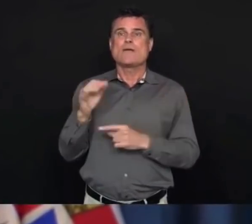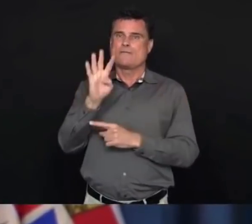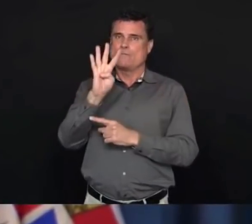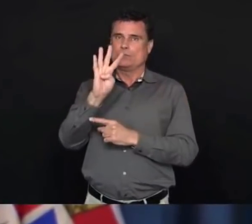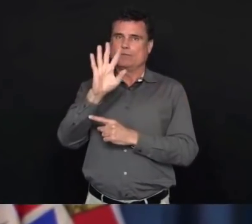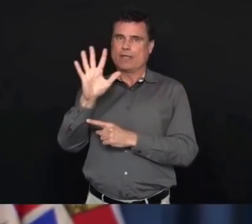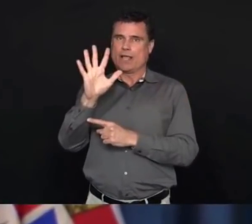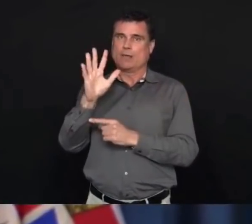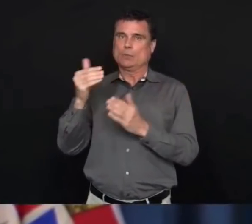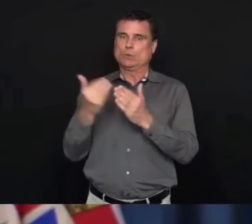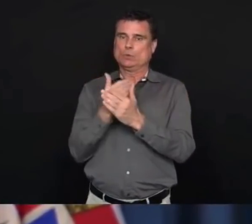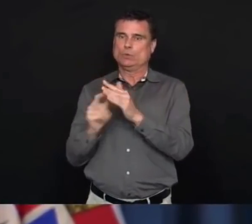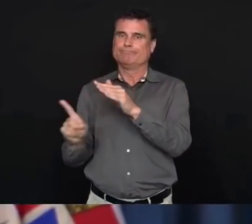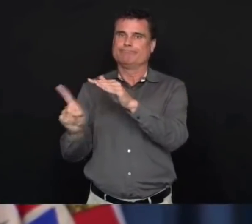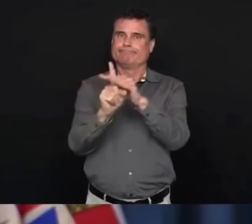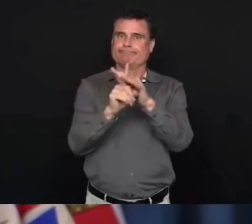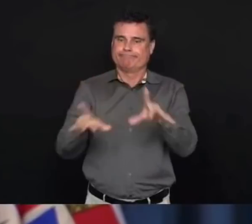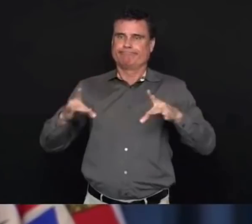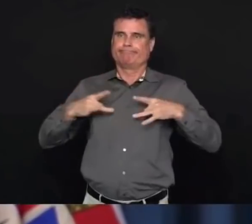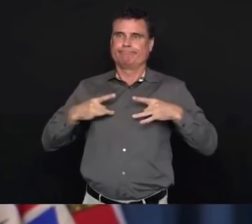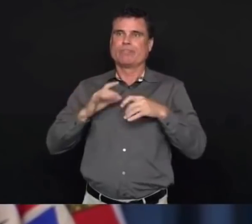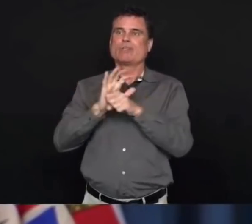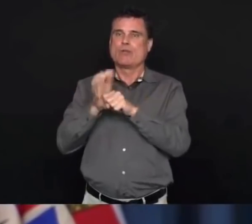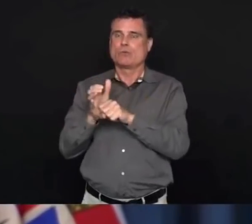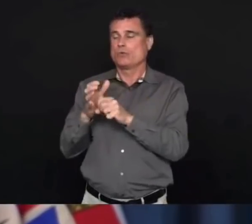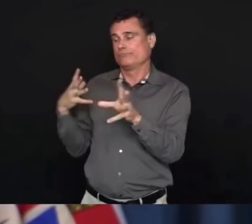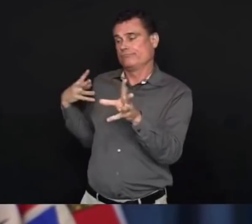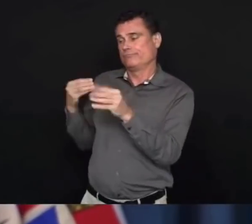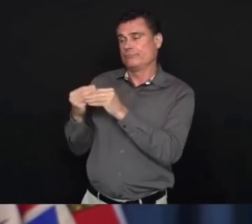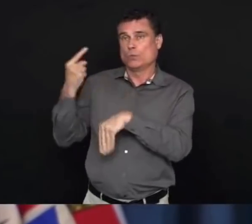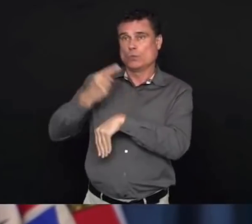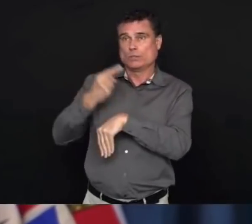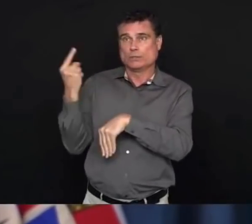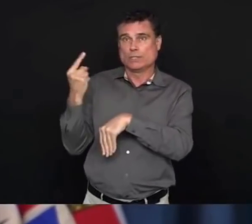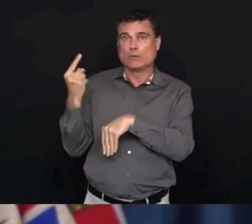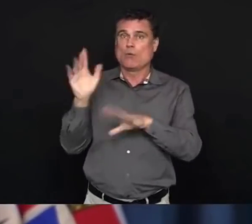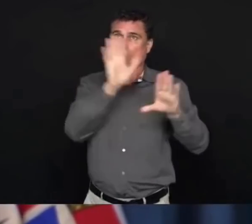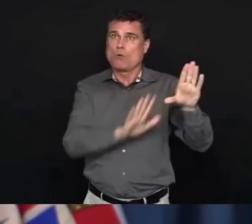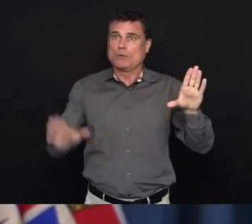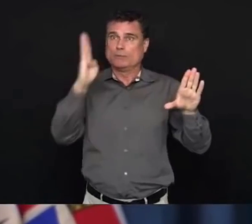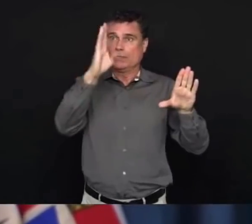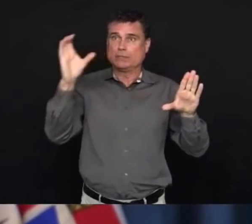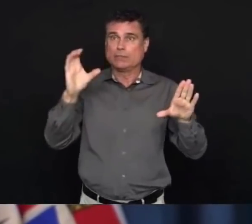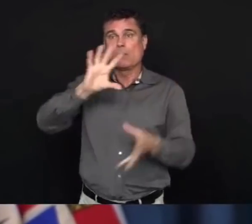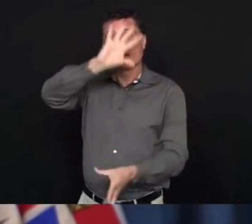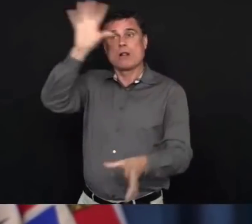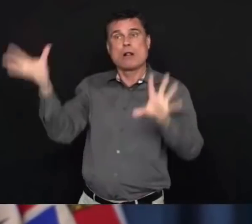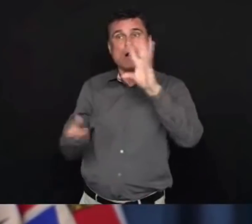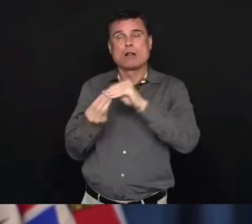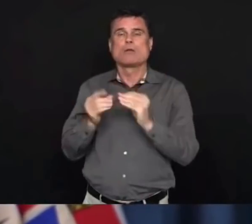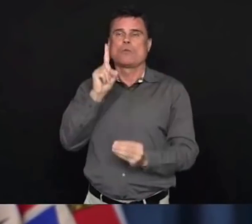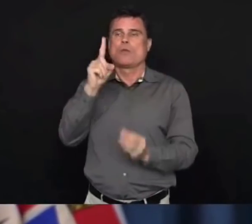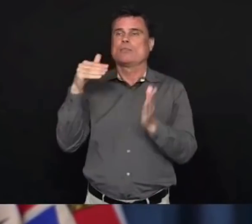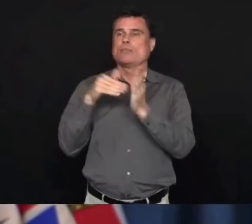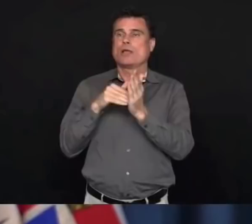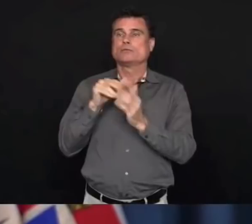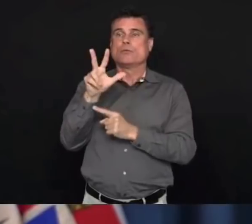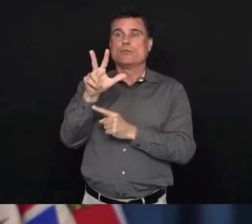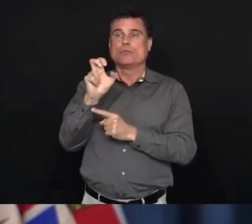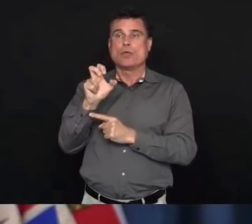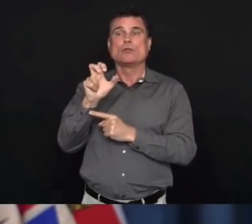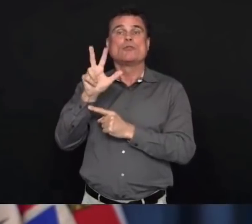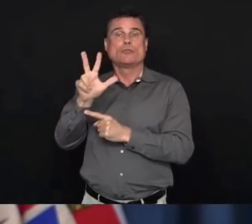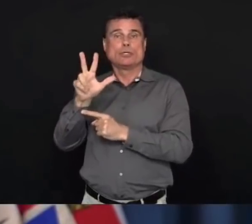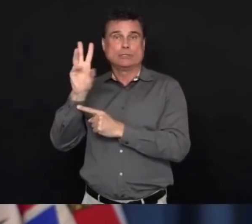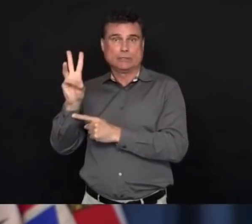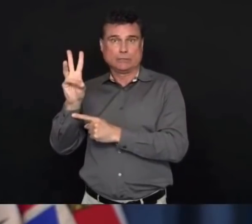,336 people in the province who have a test positive. That includes 615 people in Vancouver